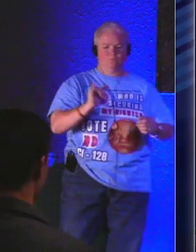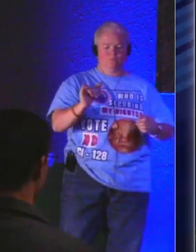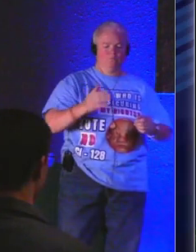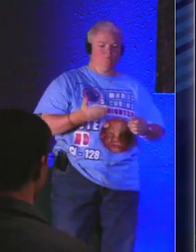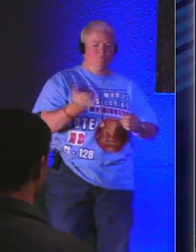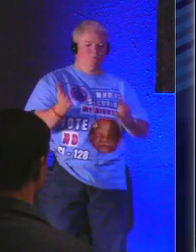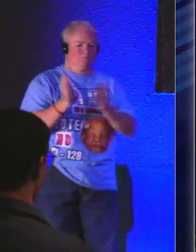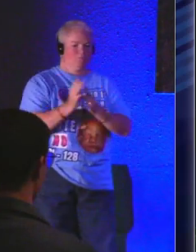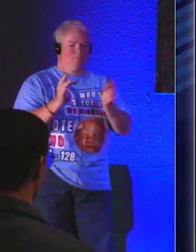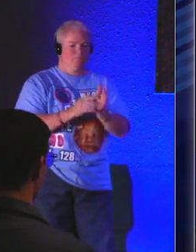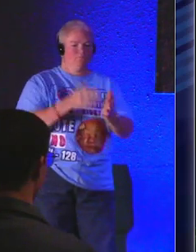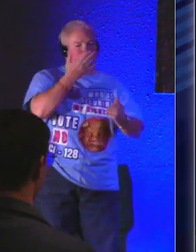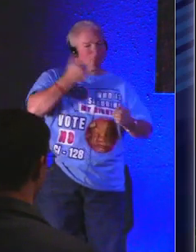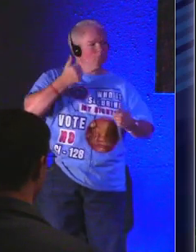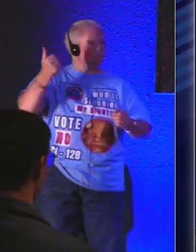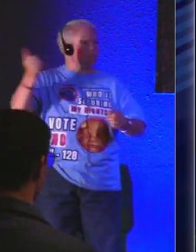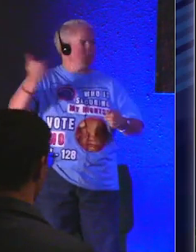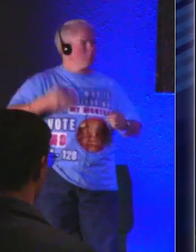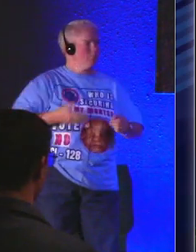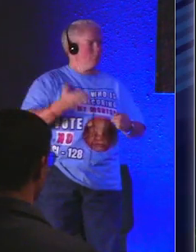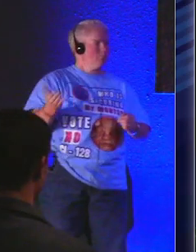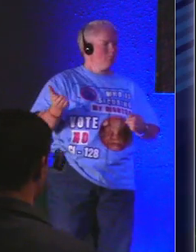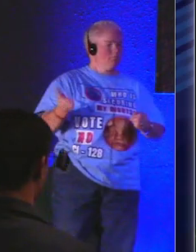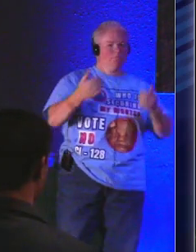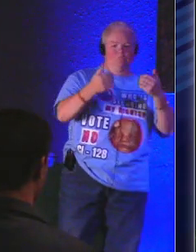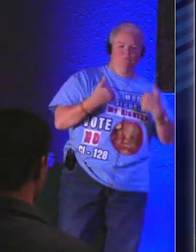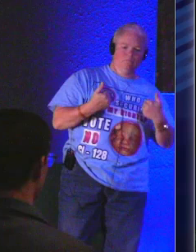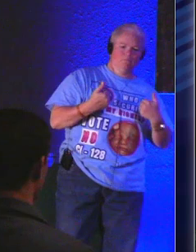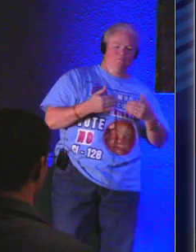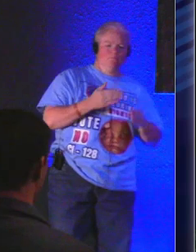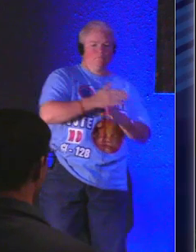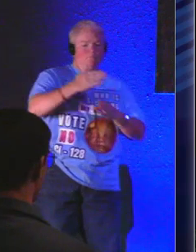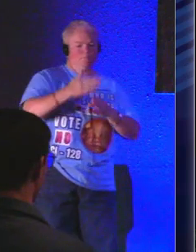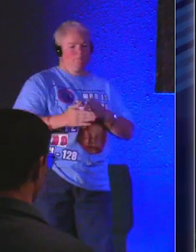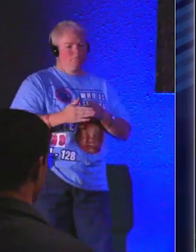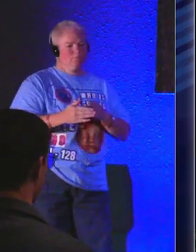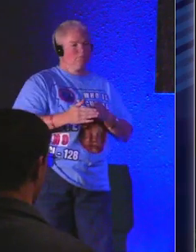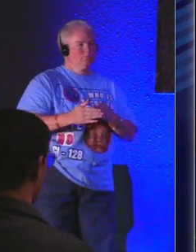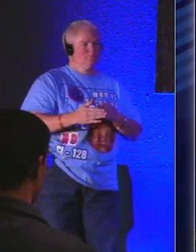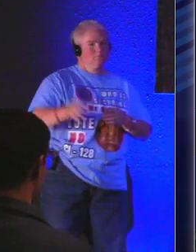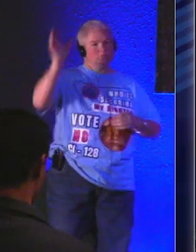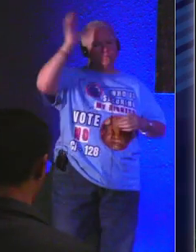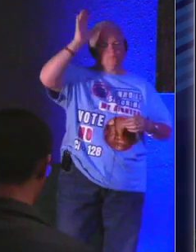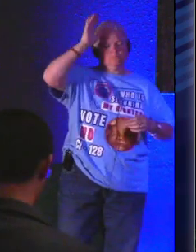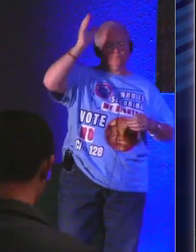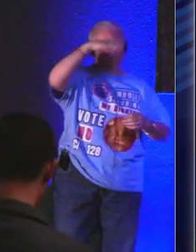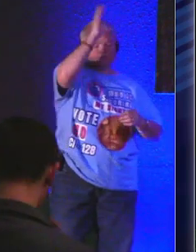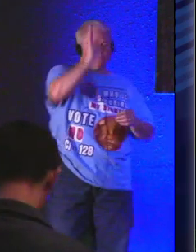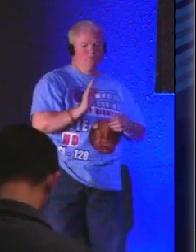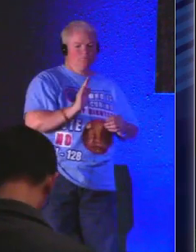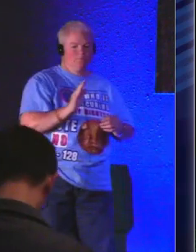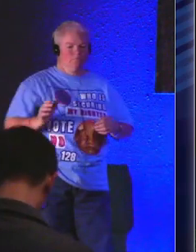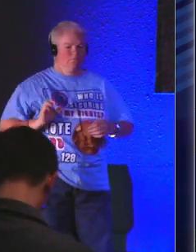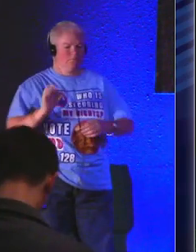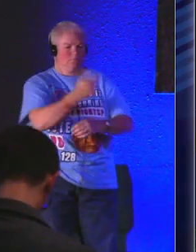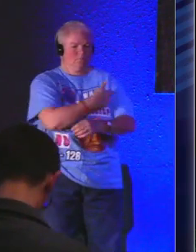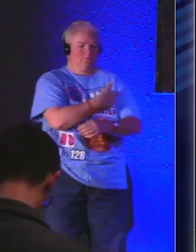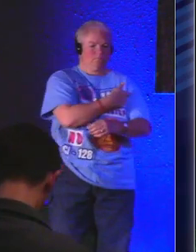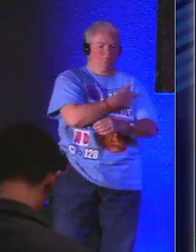that Jesus is the best thing that they have ever done father God as we